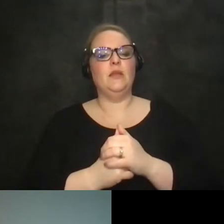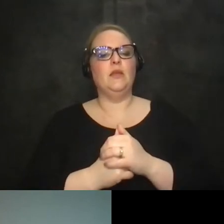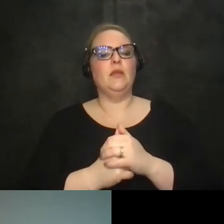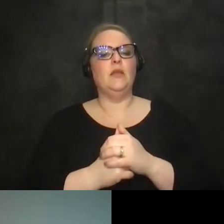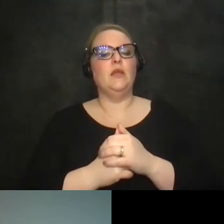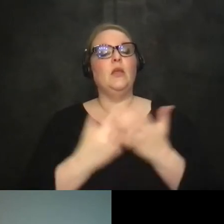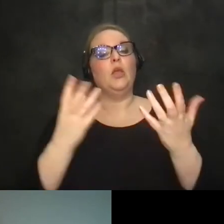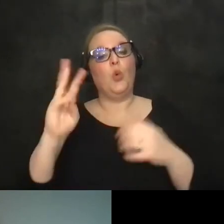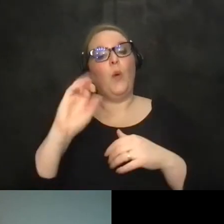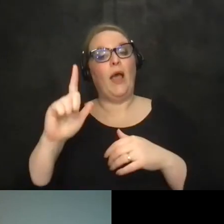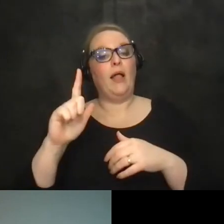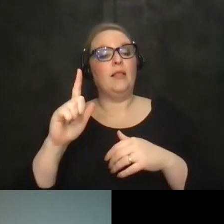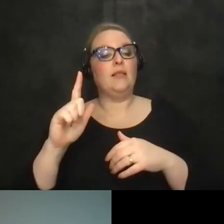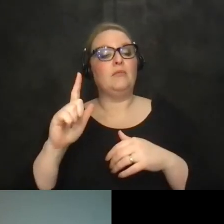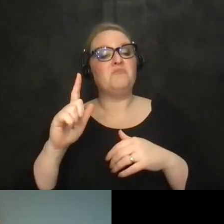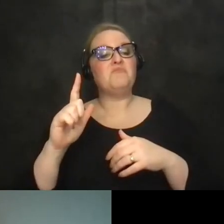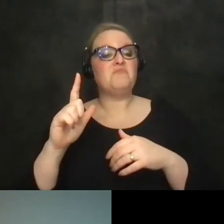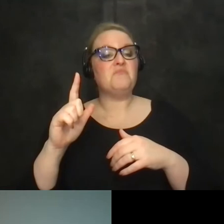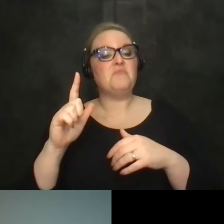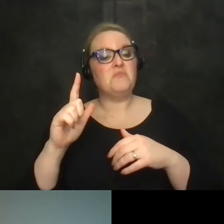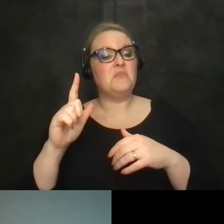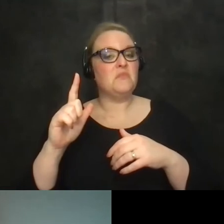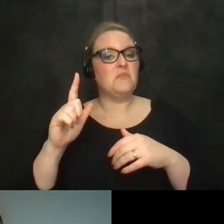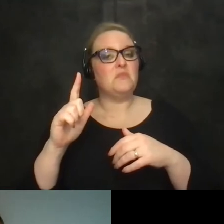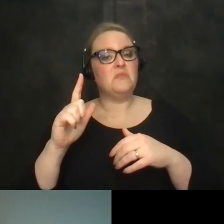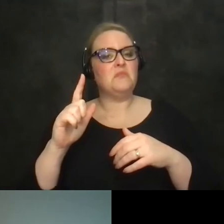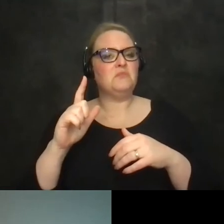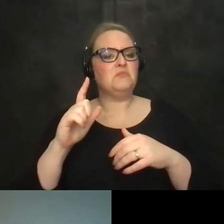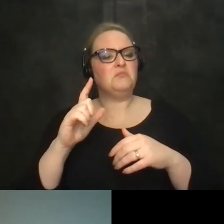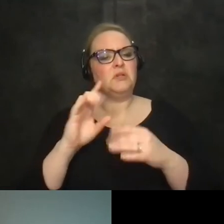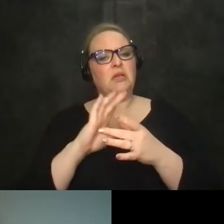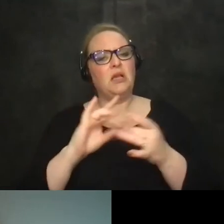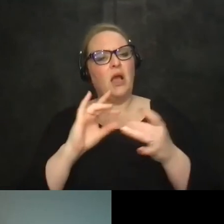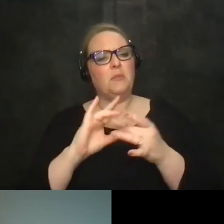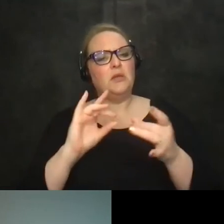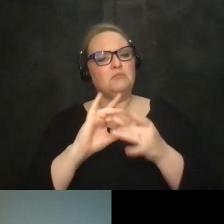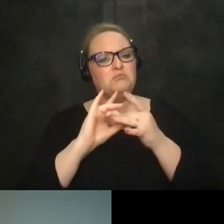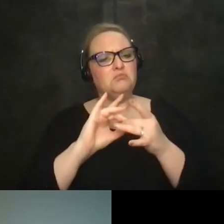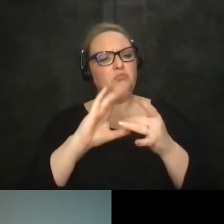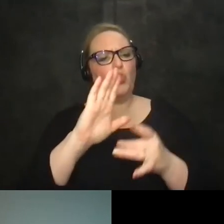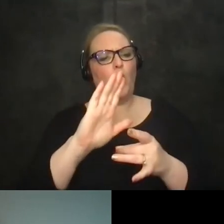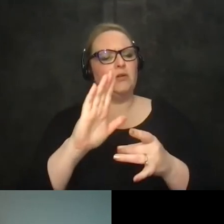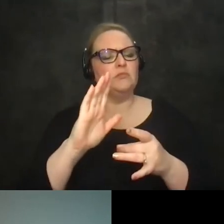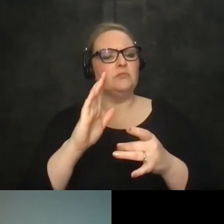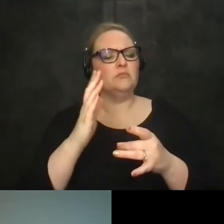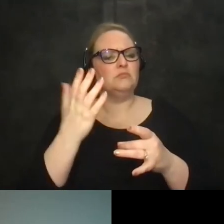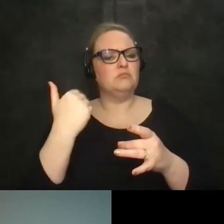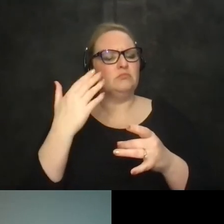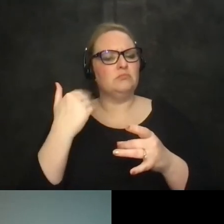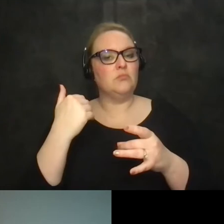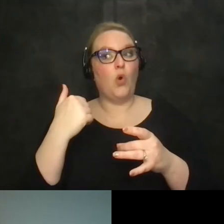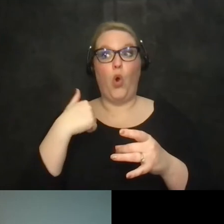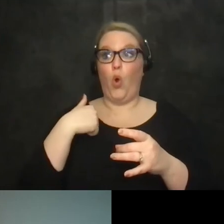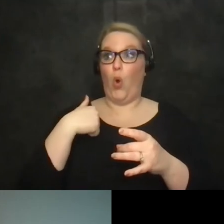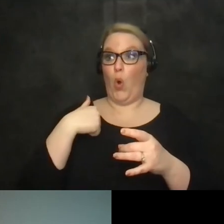um just to speak to what you mentioned before about how people are saying like oh look i am employing people with